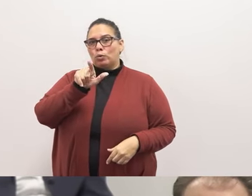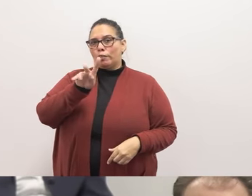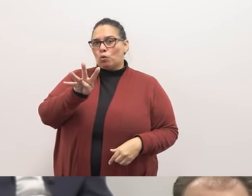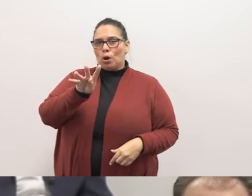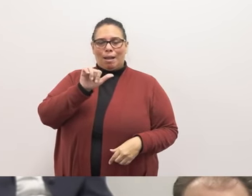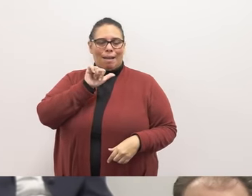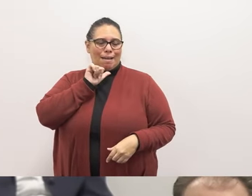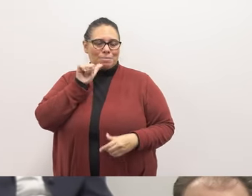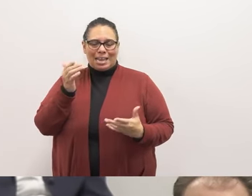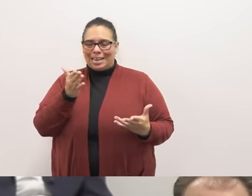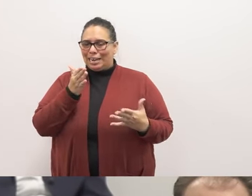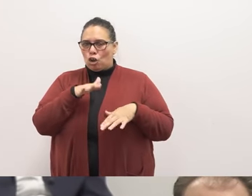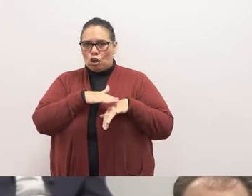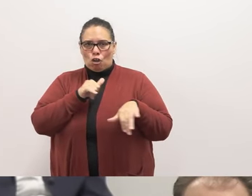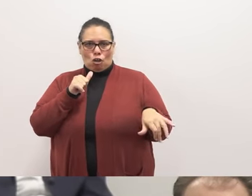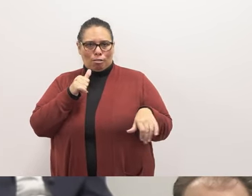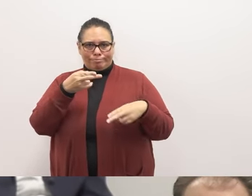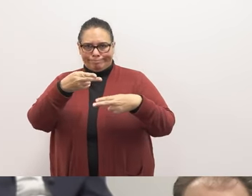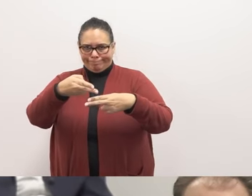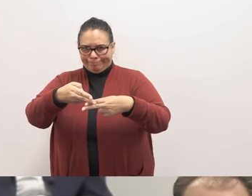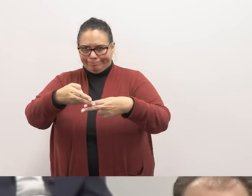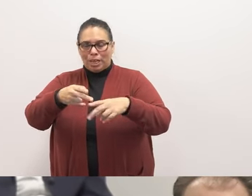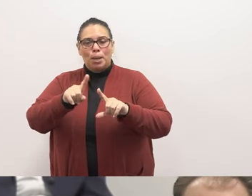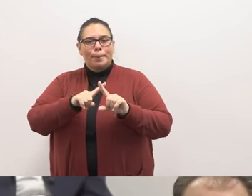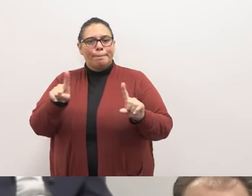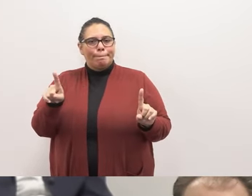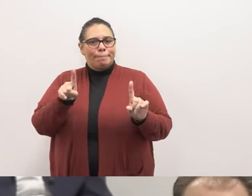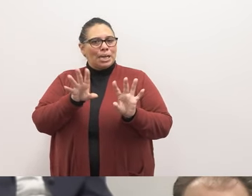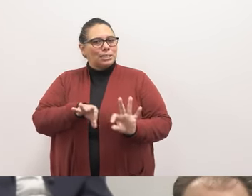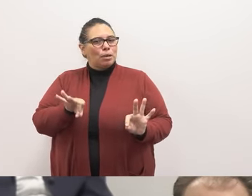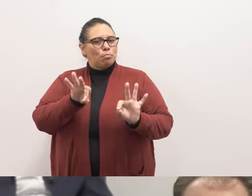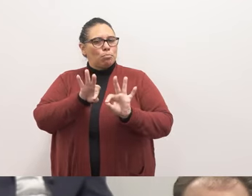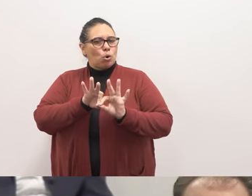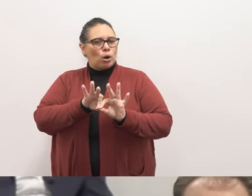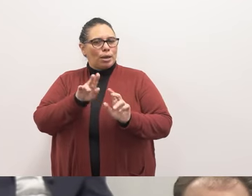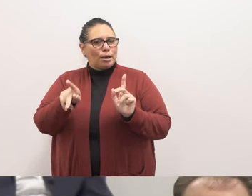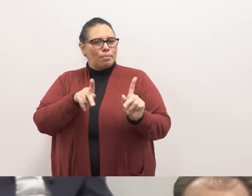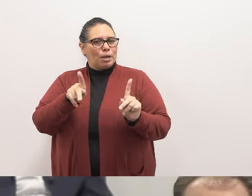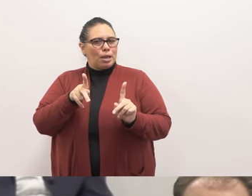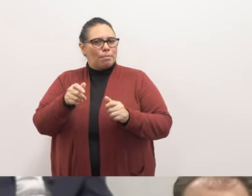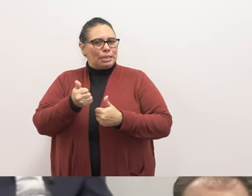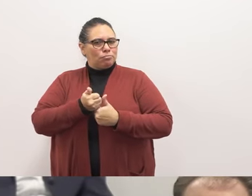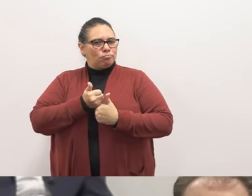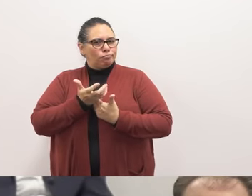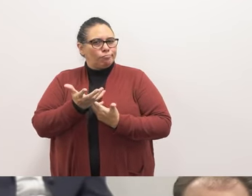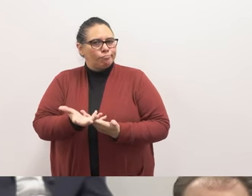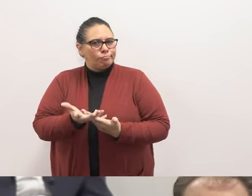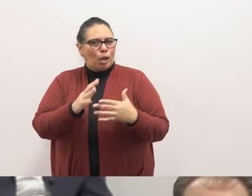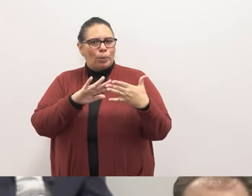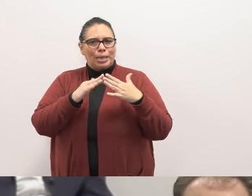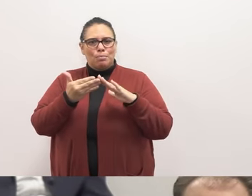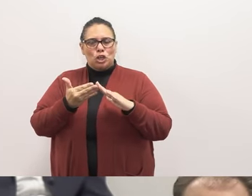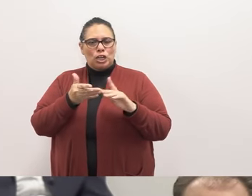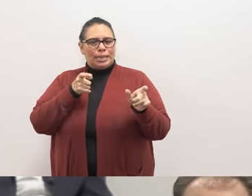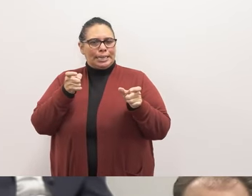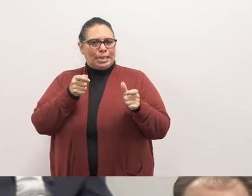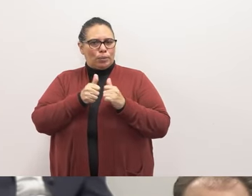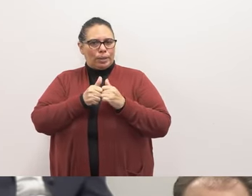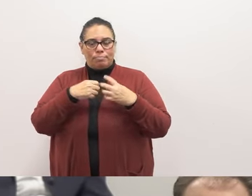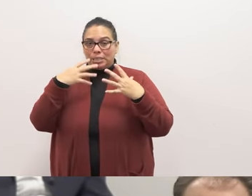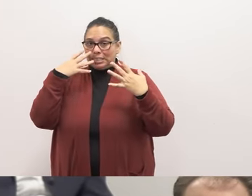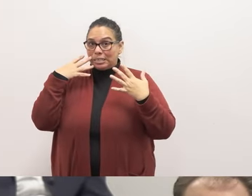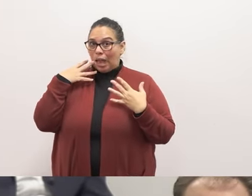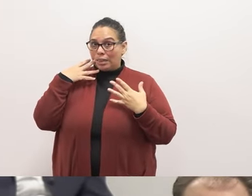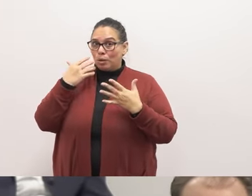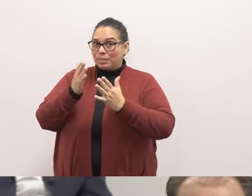not here to call anyone out, but it is important to publicly share some of what community deals with. Sadly, I